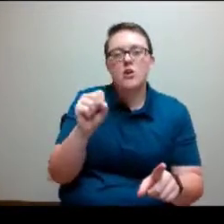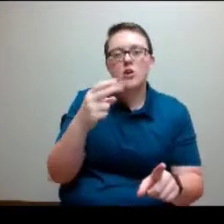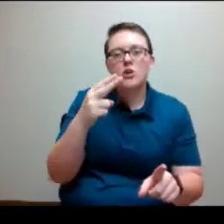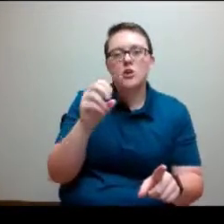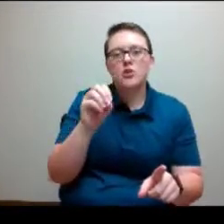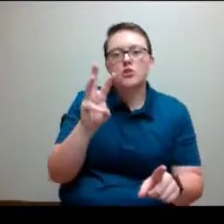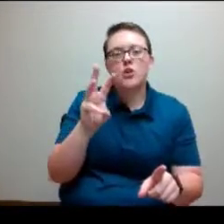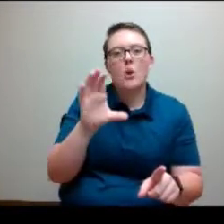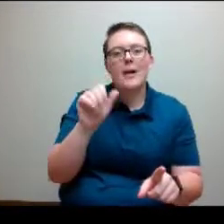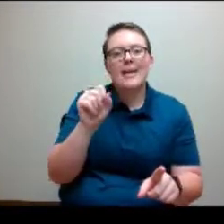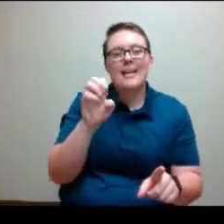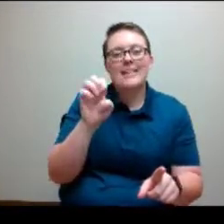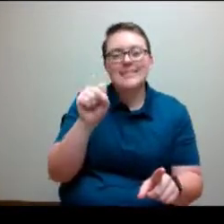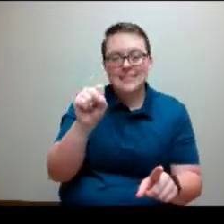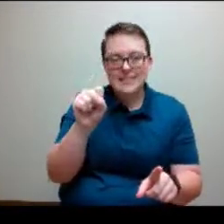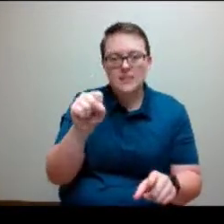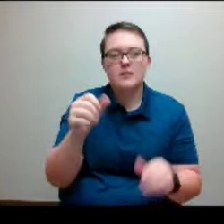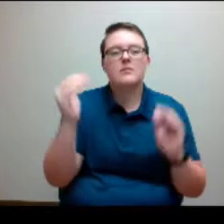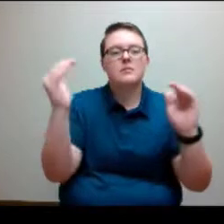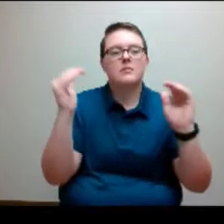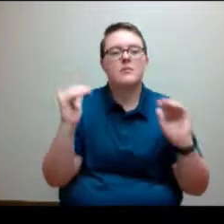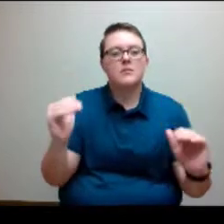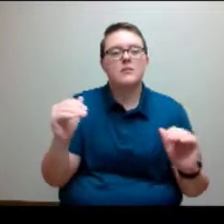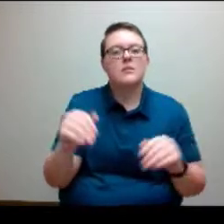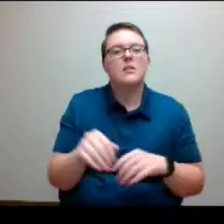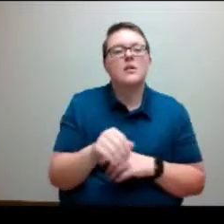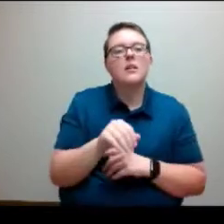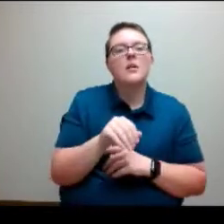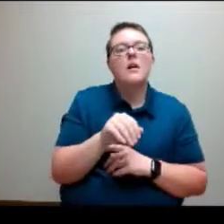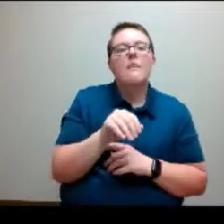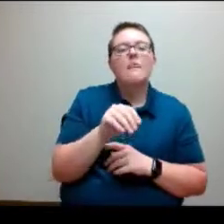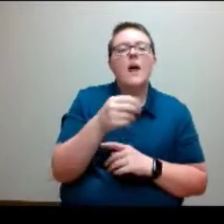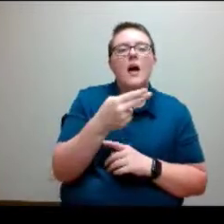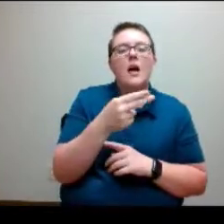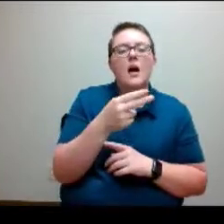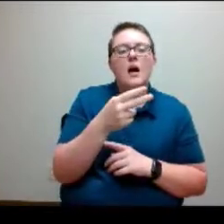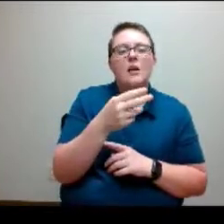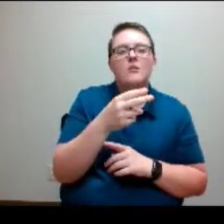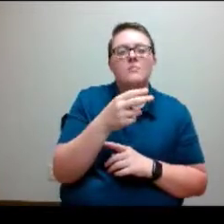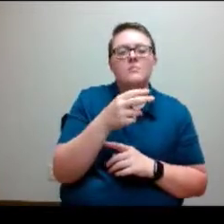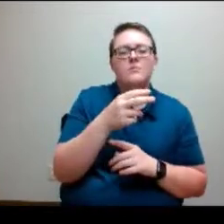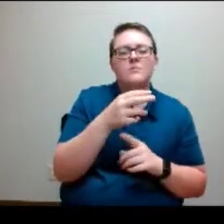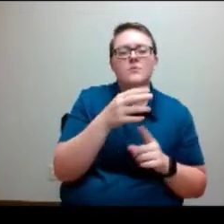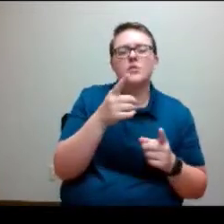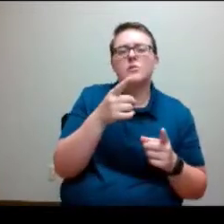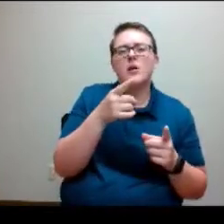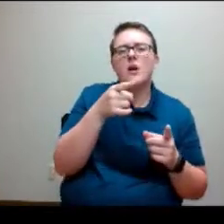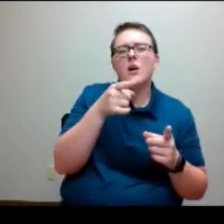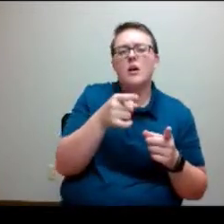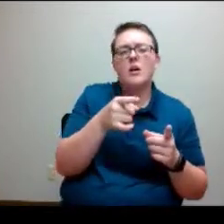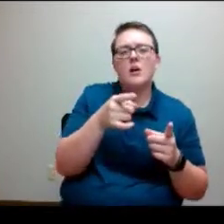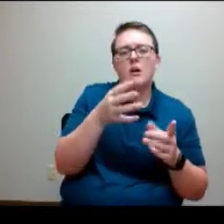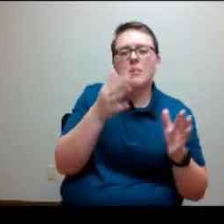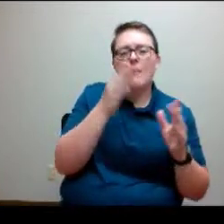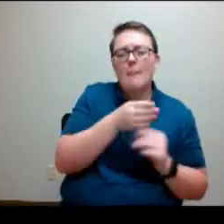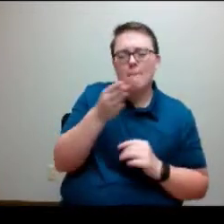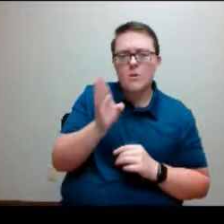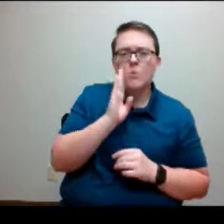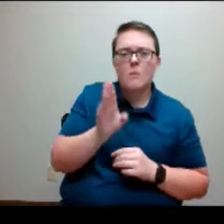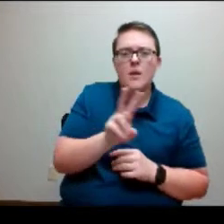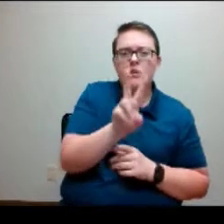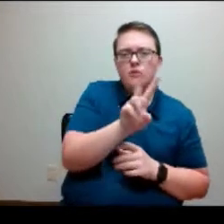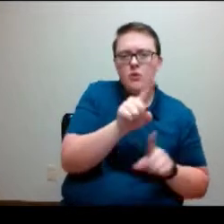D2L Brightspace session is going to be from 2 to 4 pm on Wednesday of this week. Blackboard will be 2 to 4 on